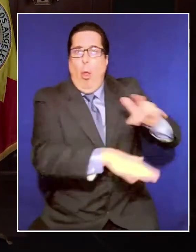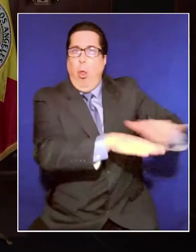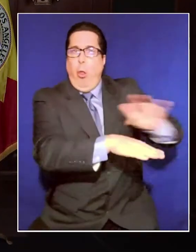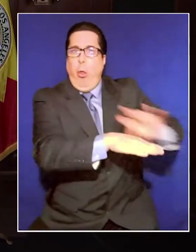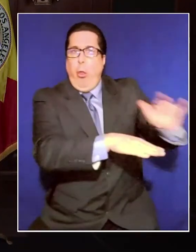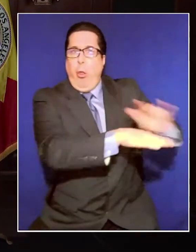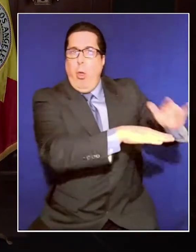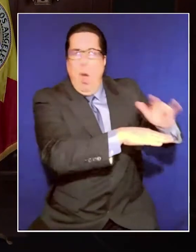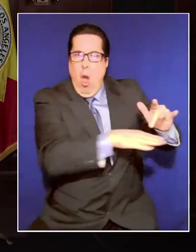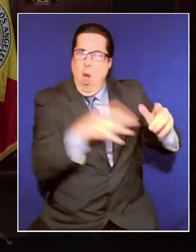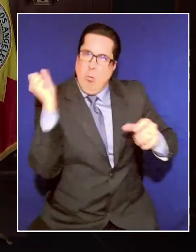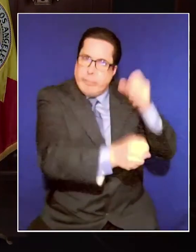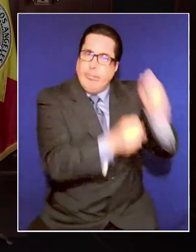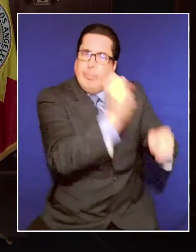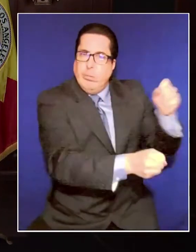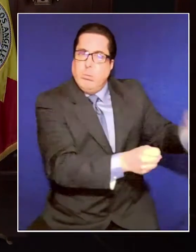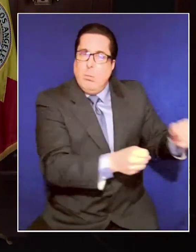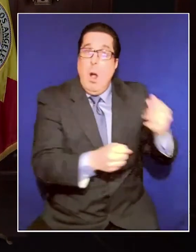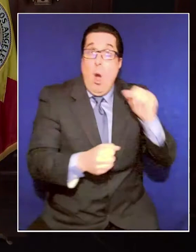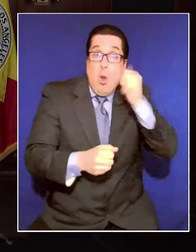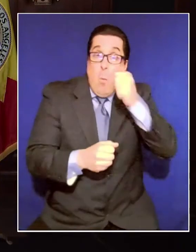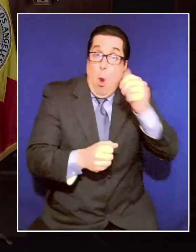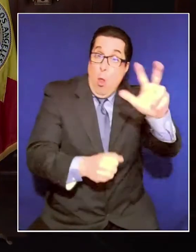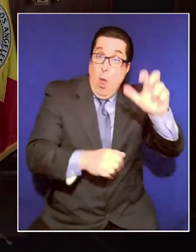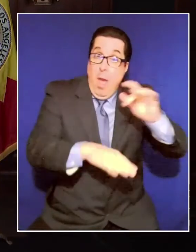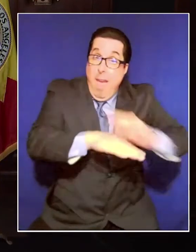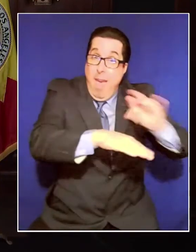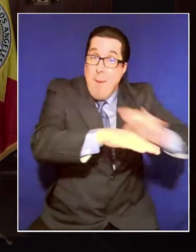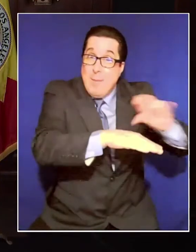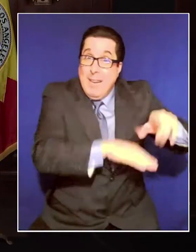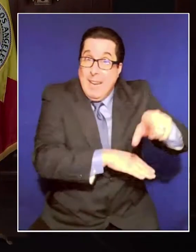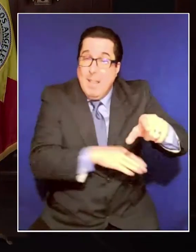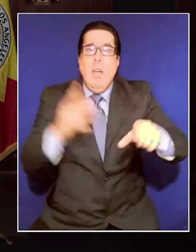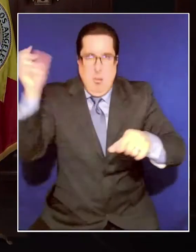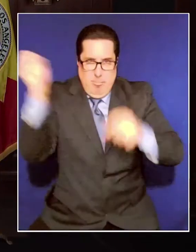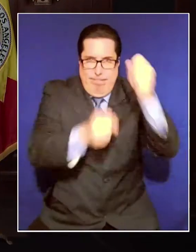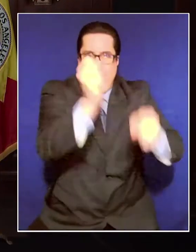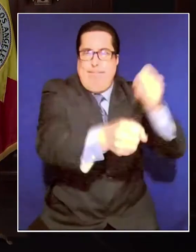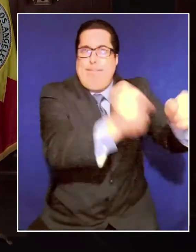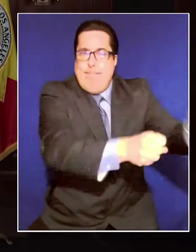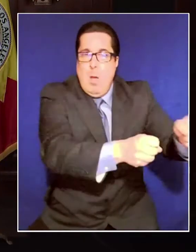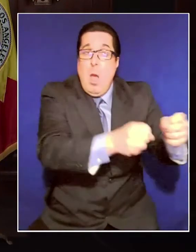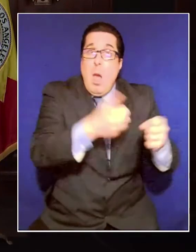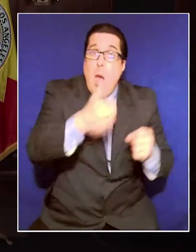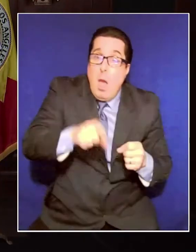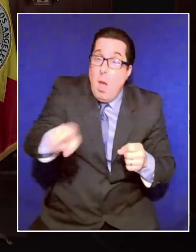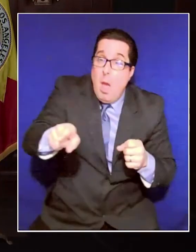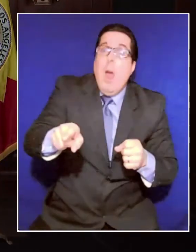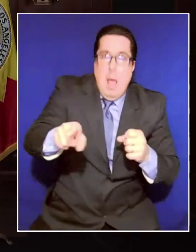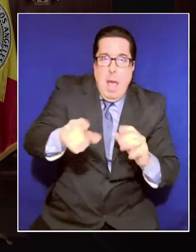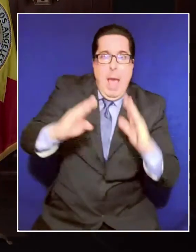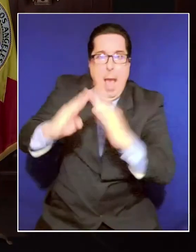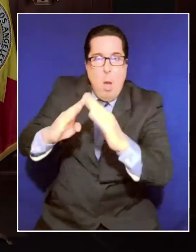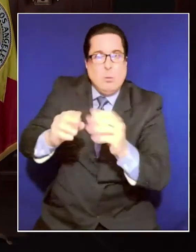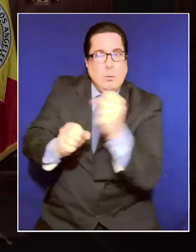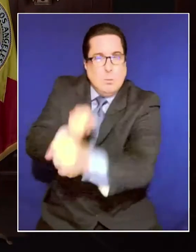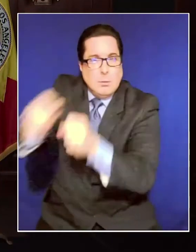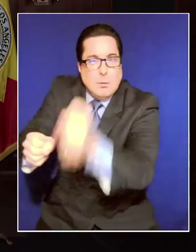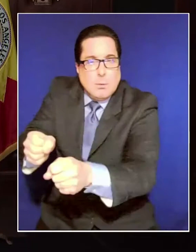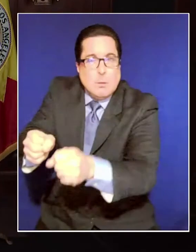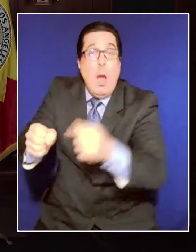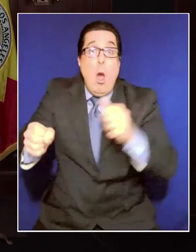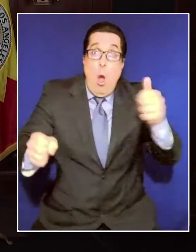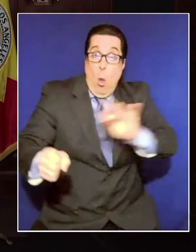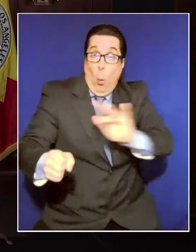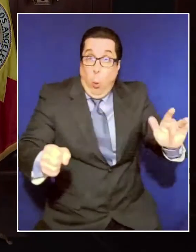300 empty rooms, to move hundreds of others in the coming weeks out into housing, and to replace them with others from the